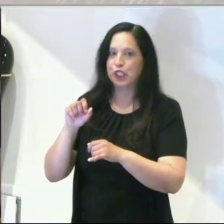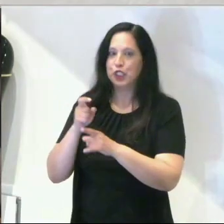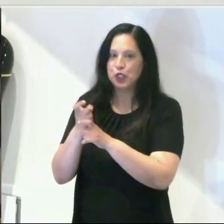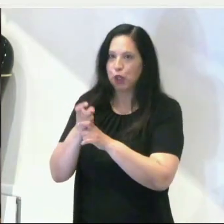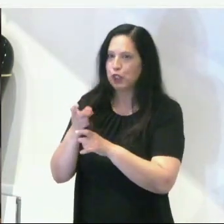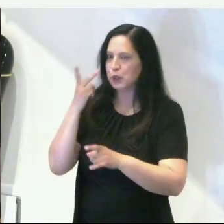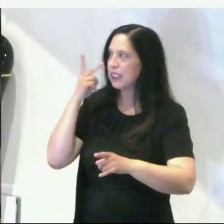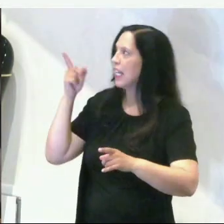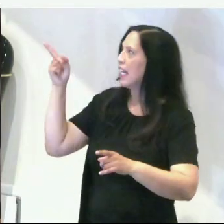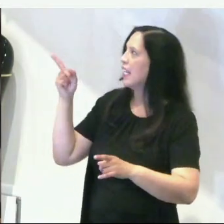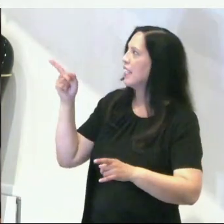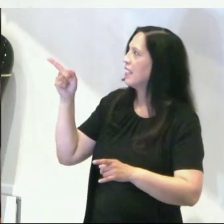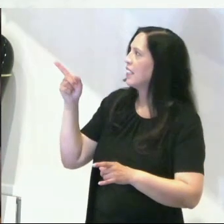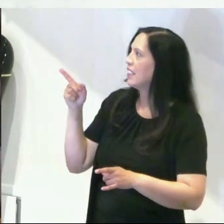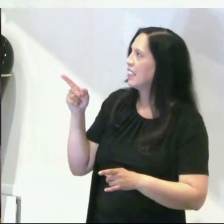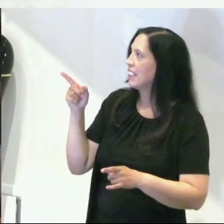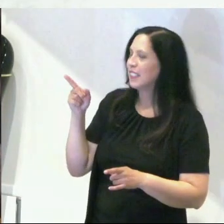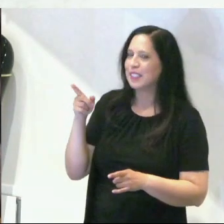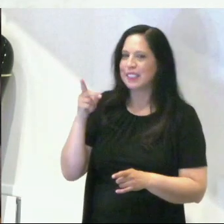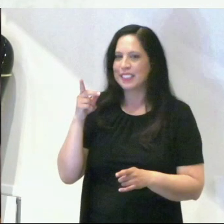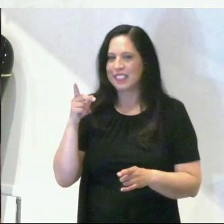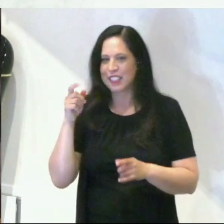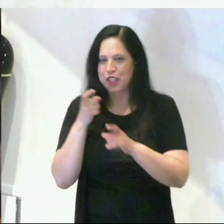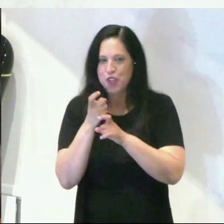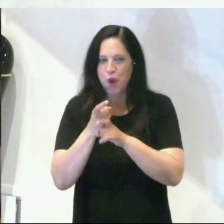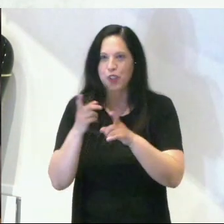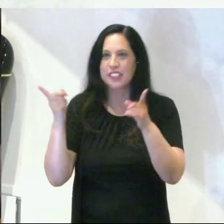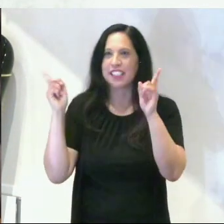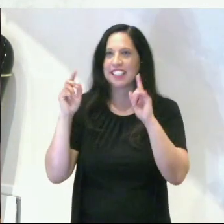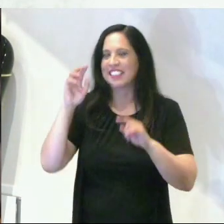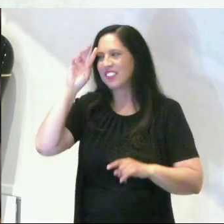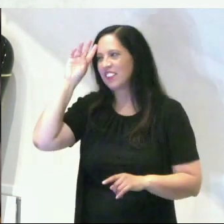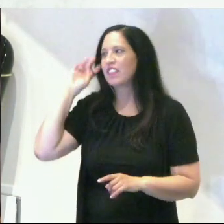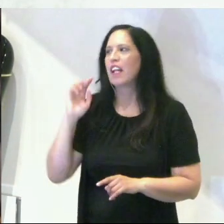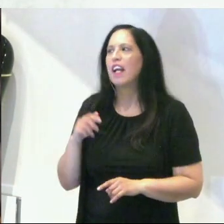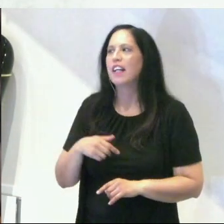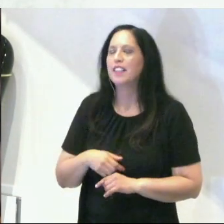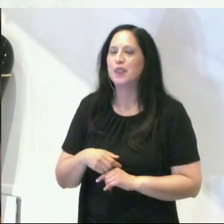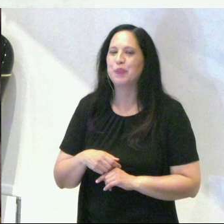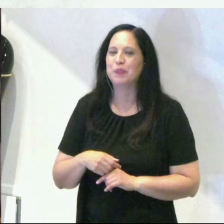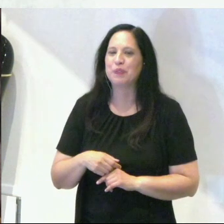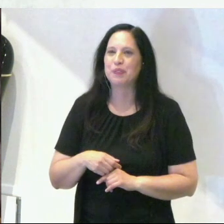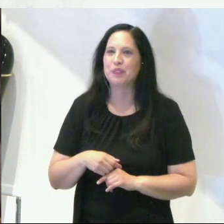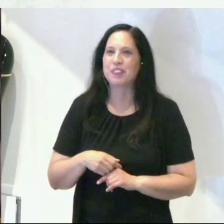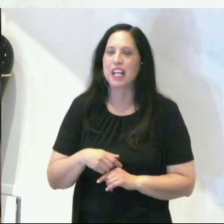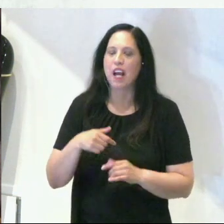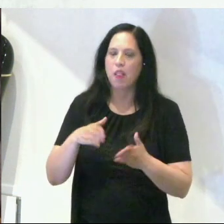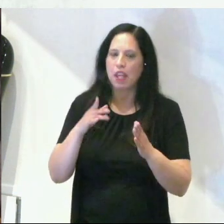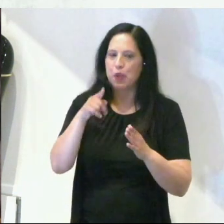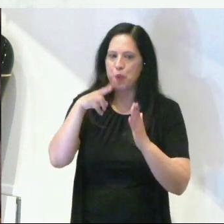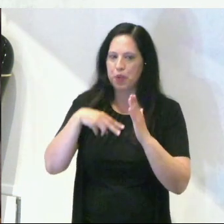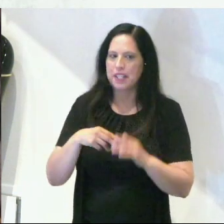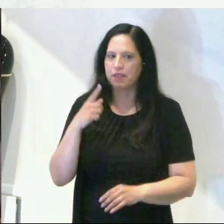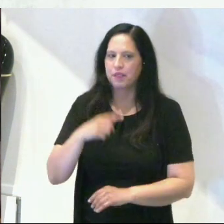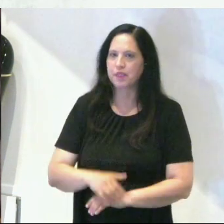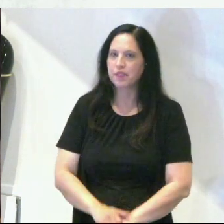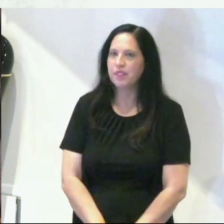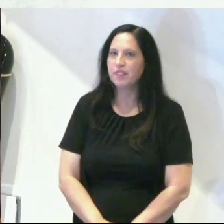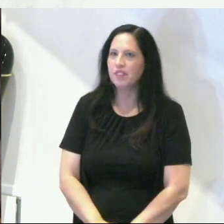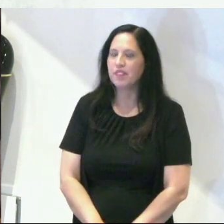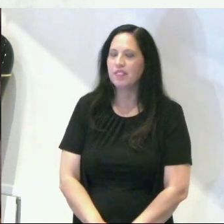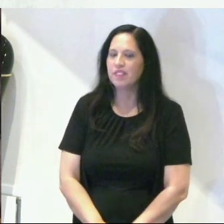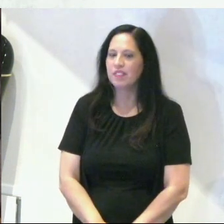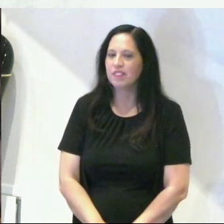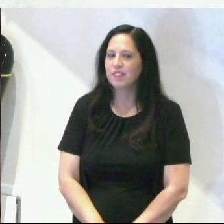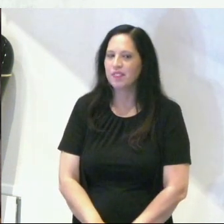Train. This is Doubting Thomas the Train. I don't think I can. I don't think I can. I don't think I can. I'll let you read this one. Thomas making